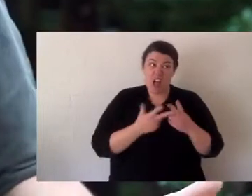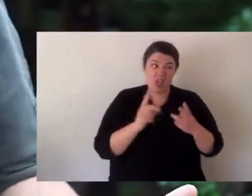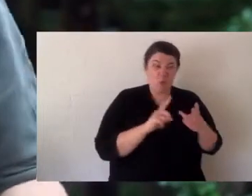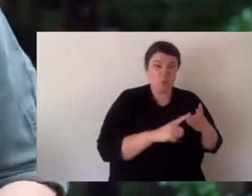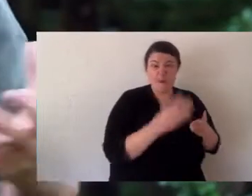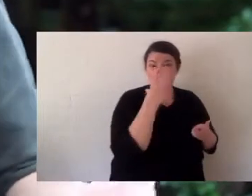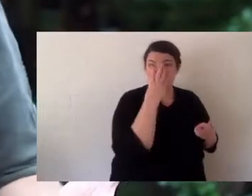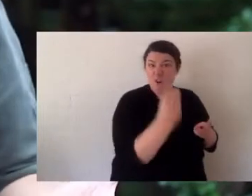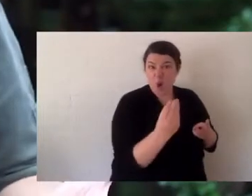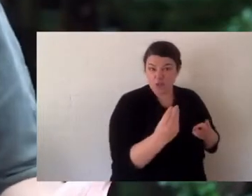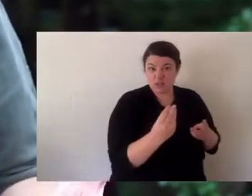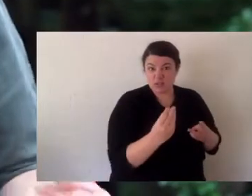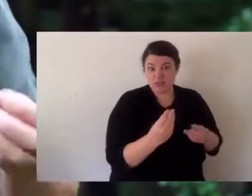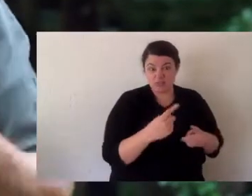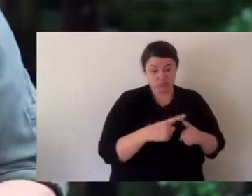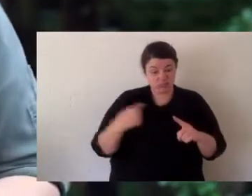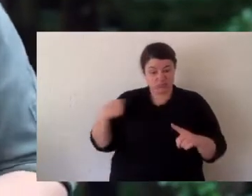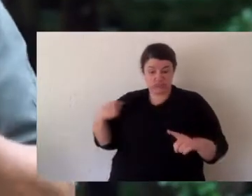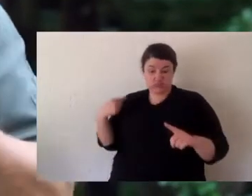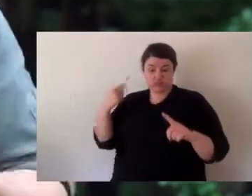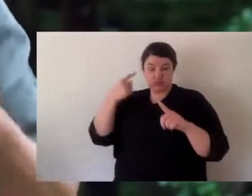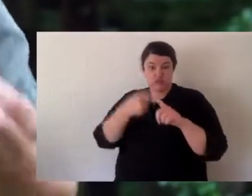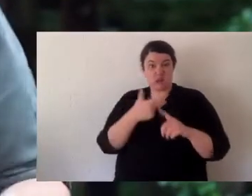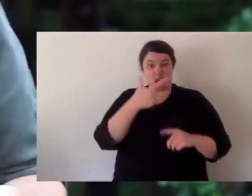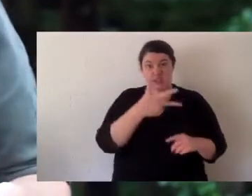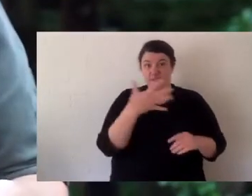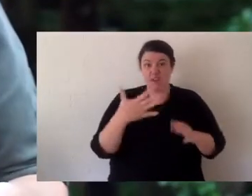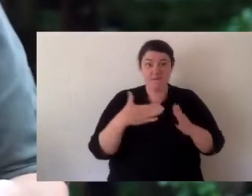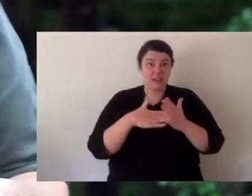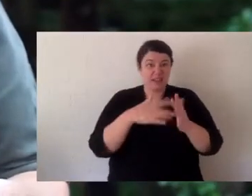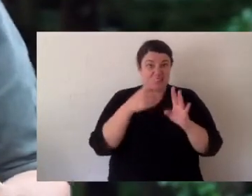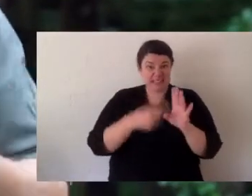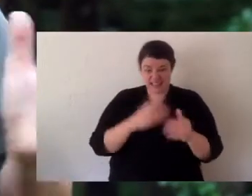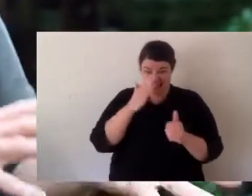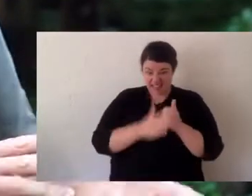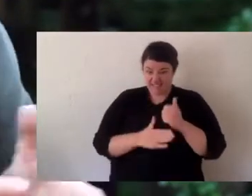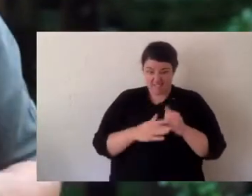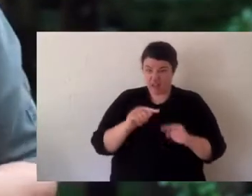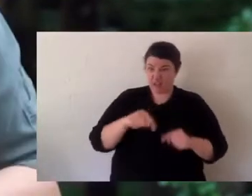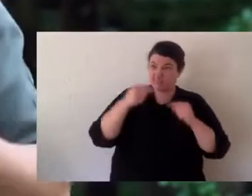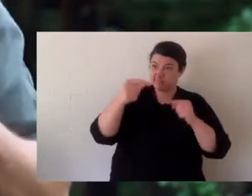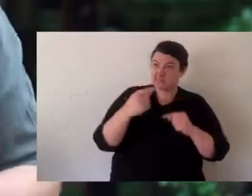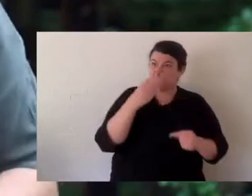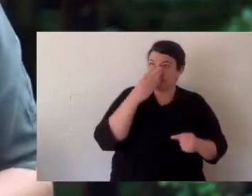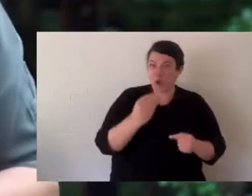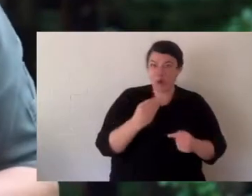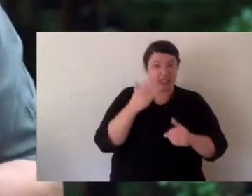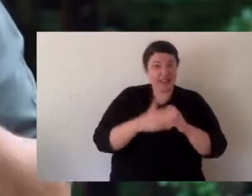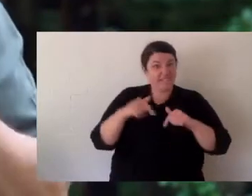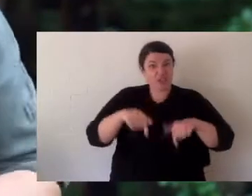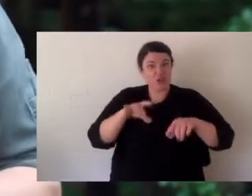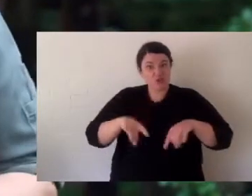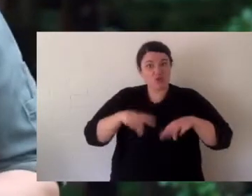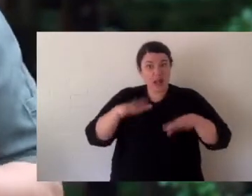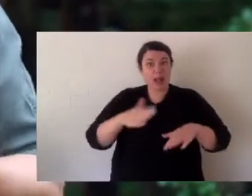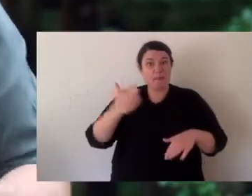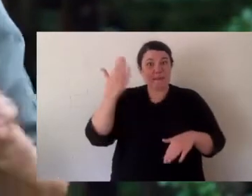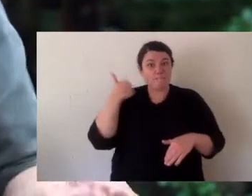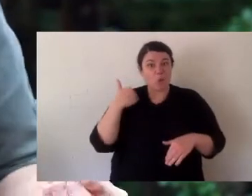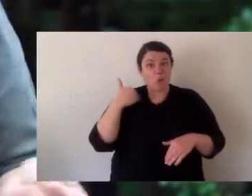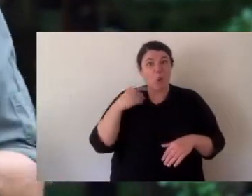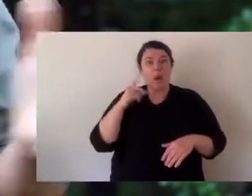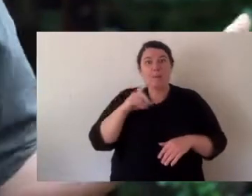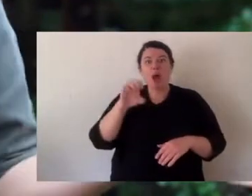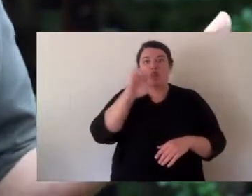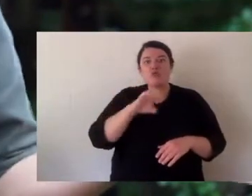squashes the eggs, it crushes them. Next is the feral fox. These turtles for 85 million years never had a